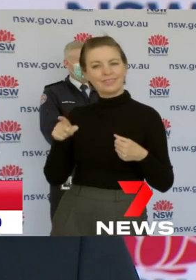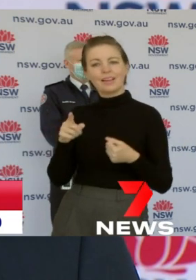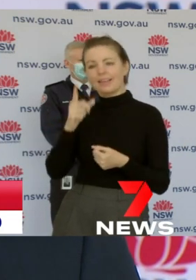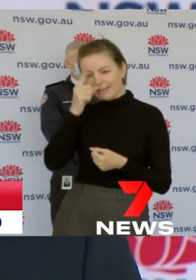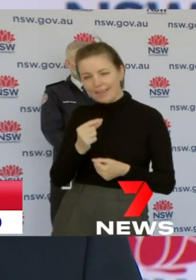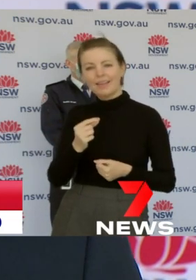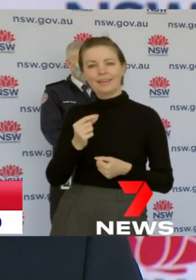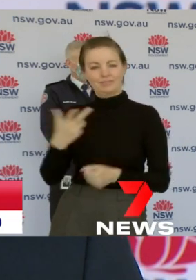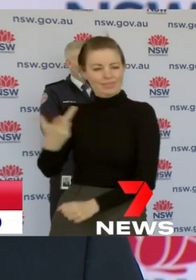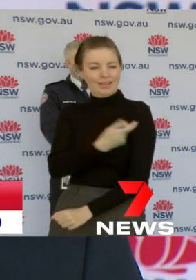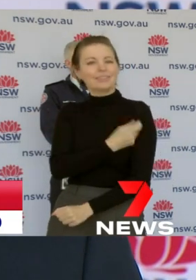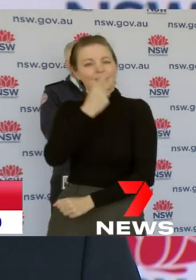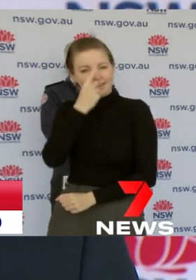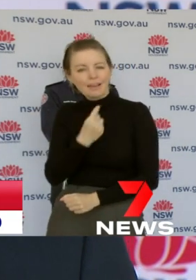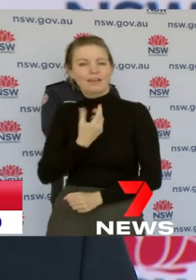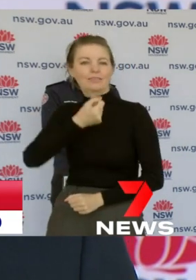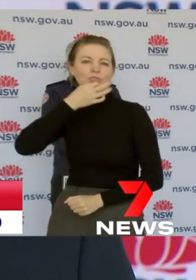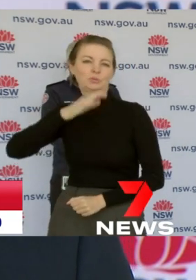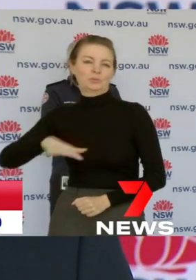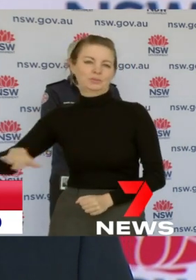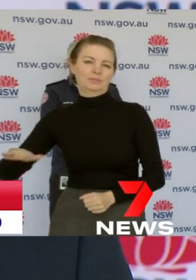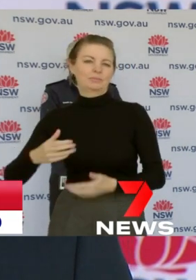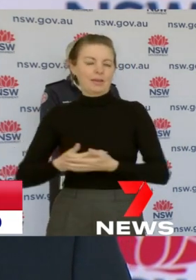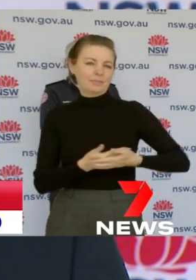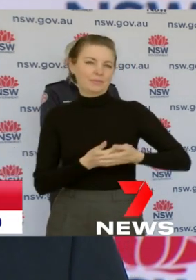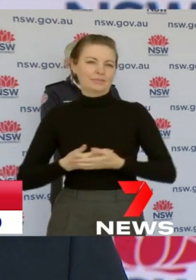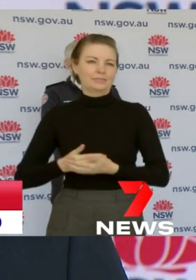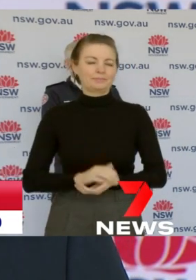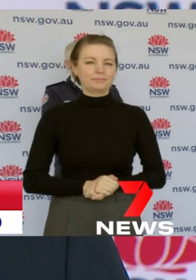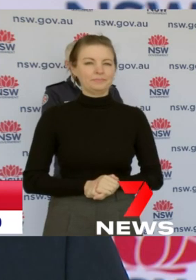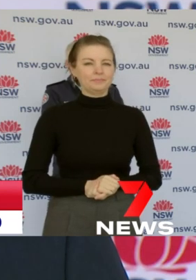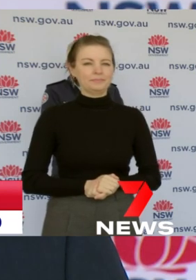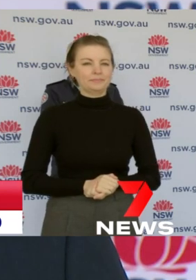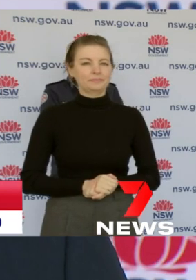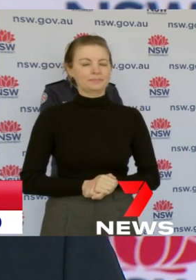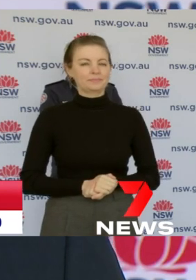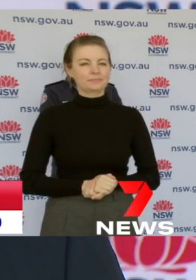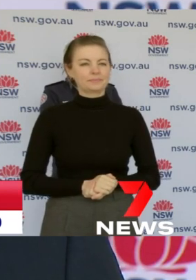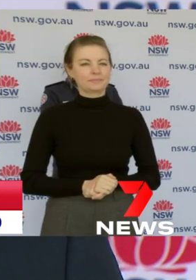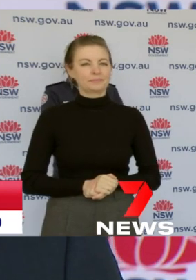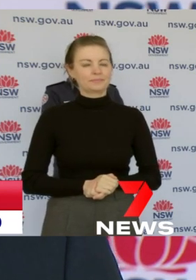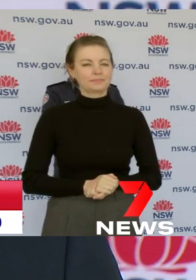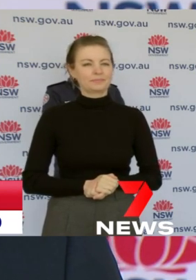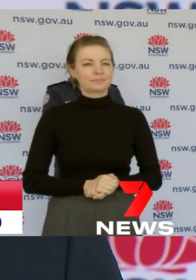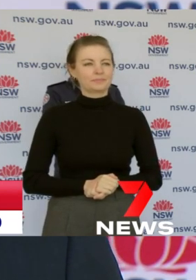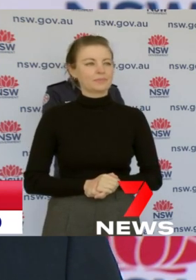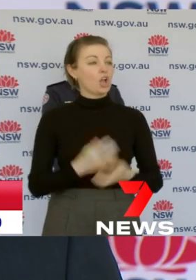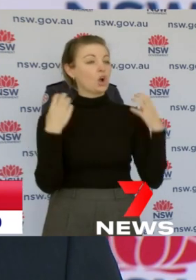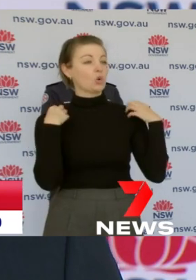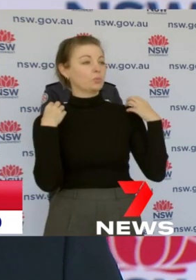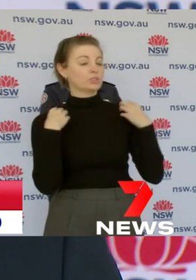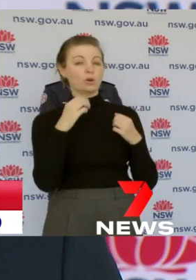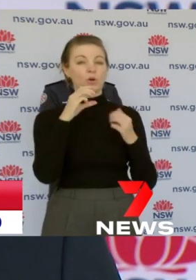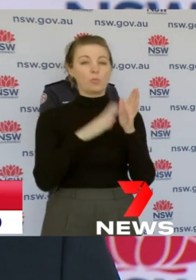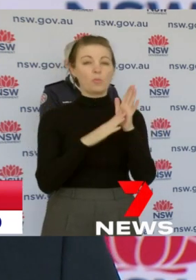I just want to address an issue around ambulances and I'm joined here today by Commissioner Morgan from the New South Wales Ambulance